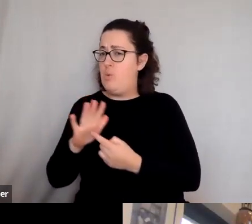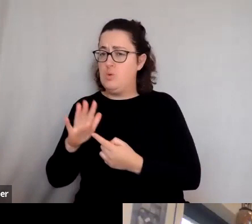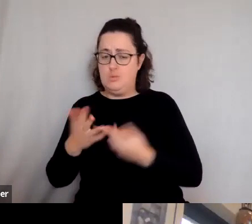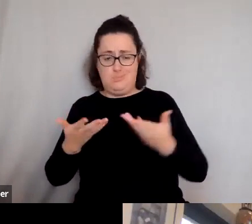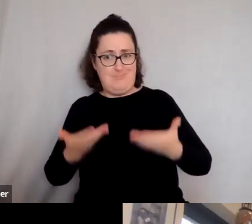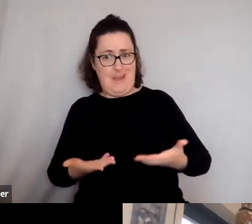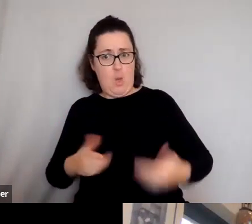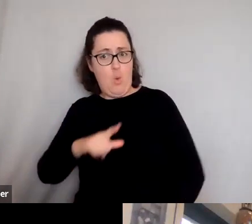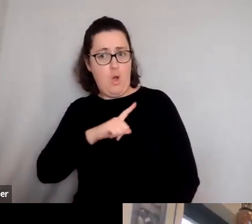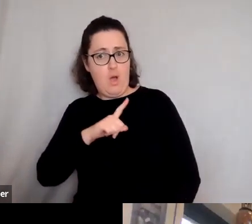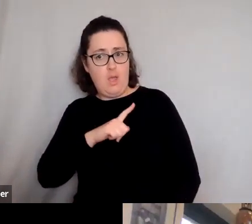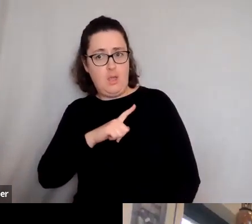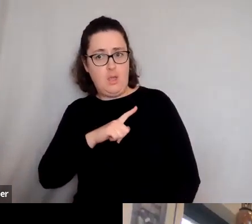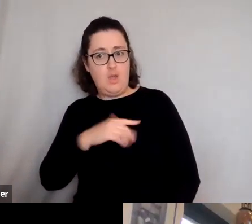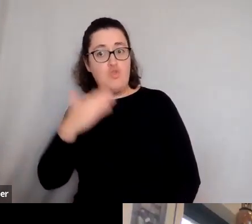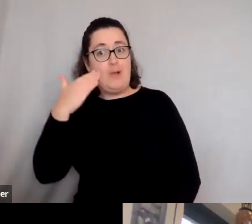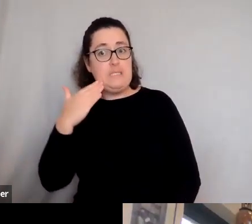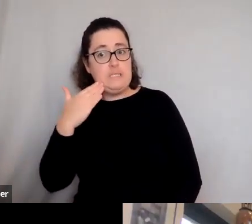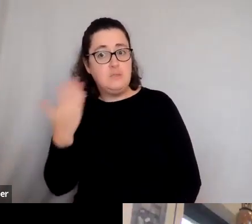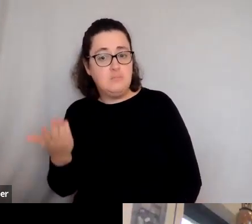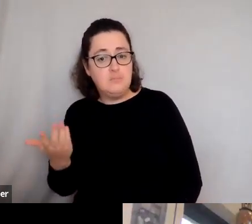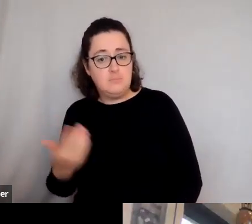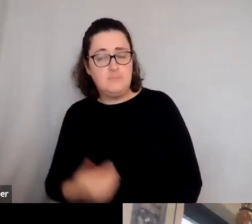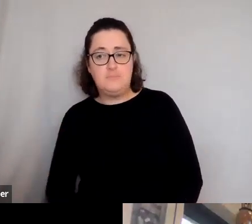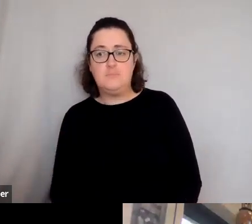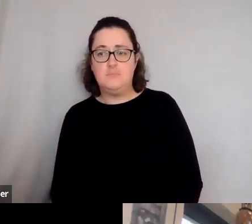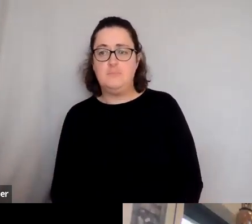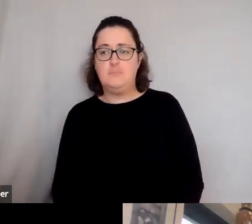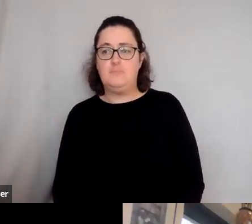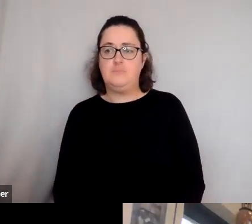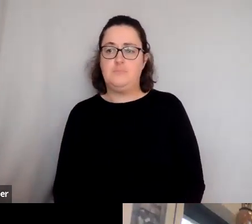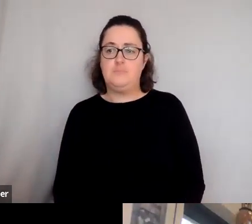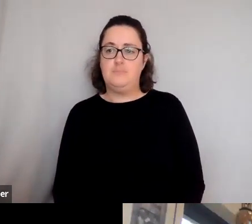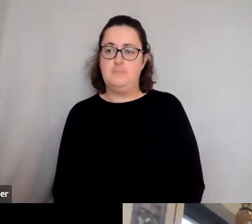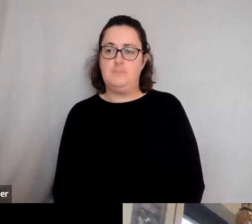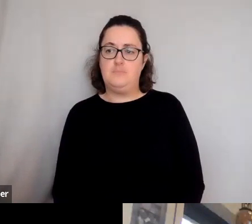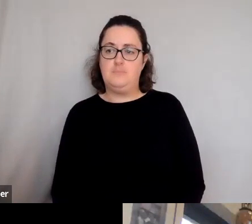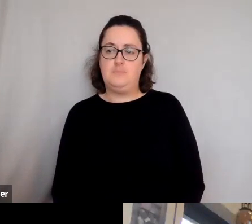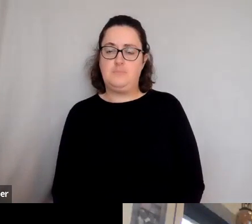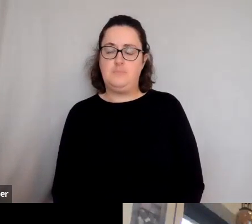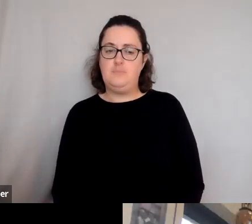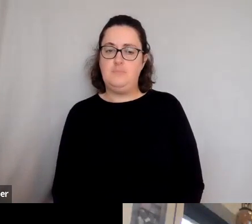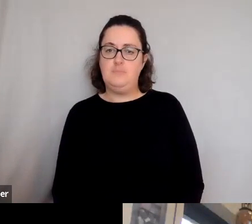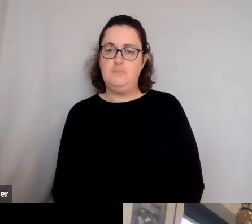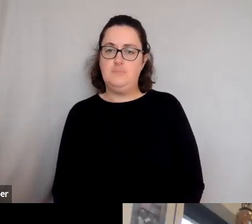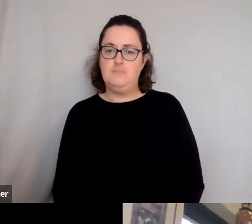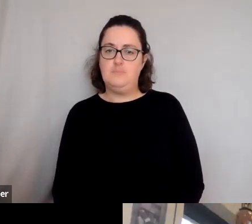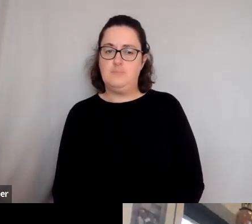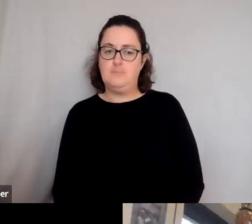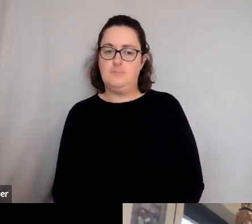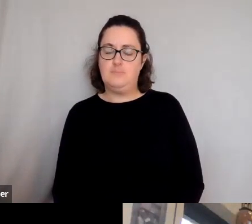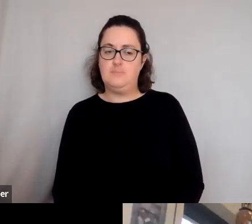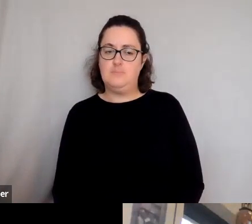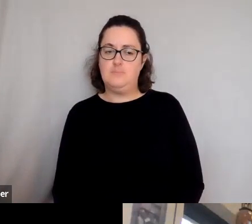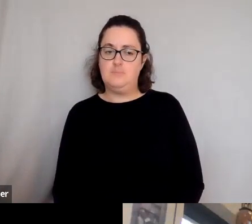because of issues about race. Because the, it would not be true, I